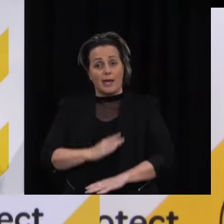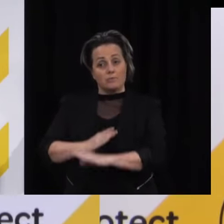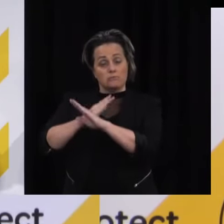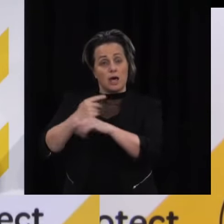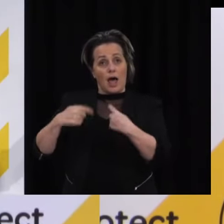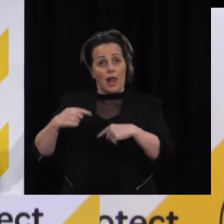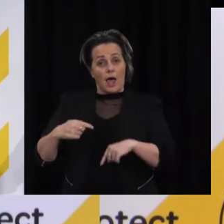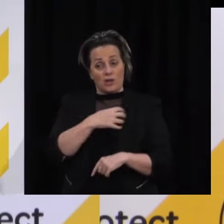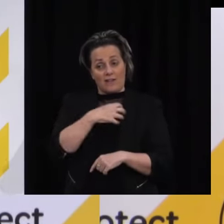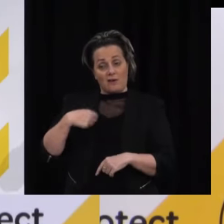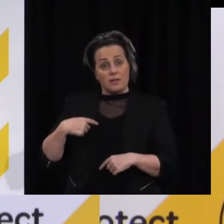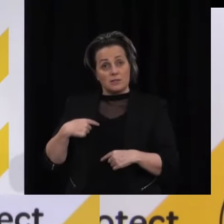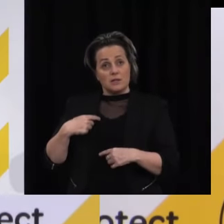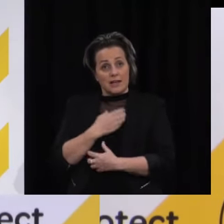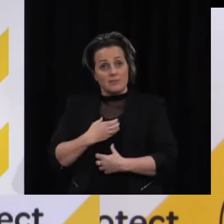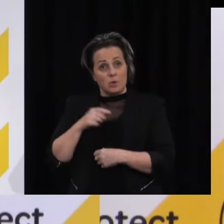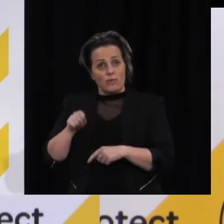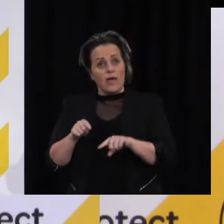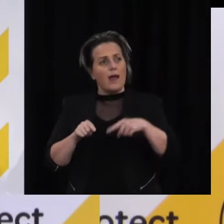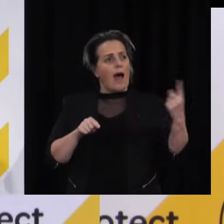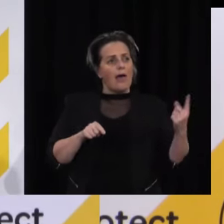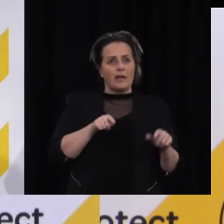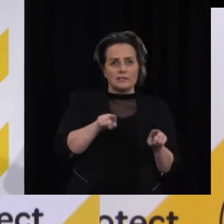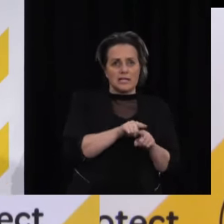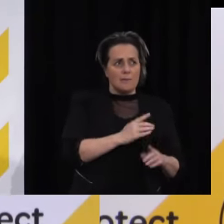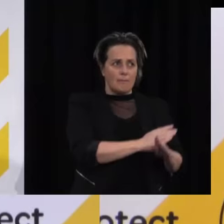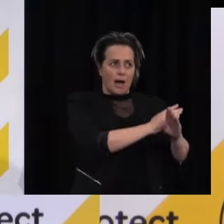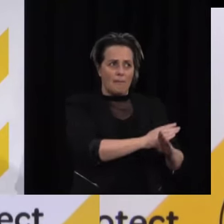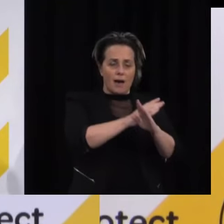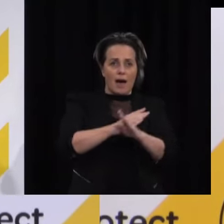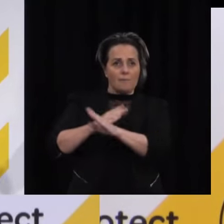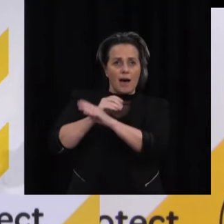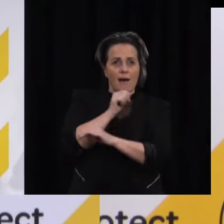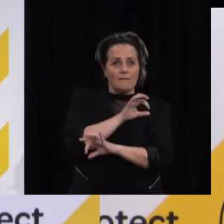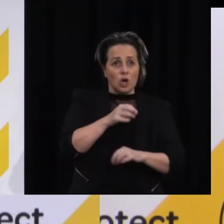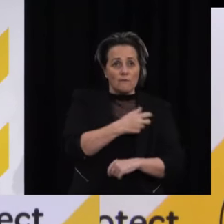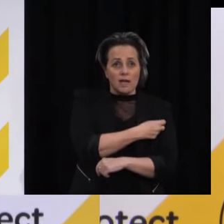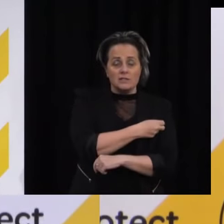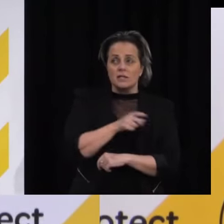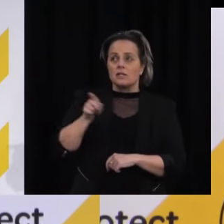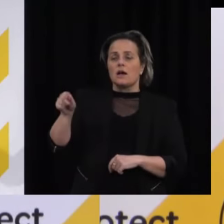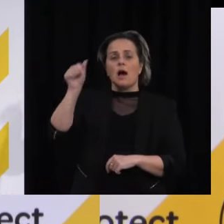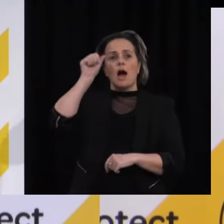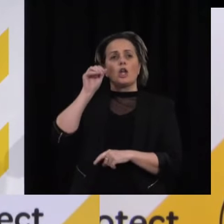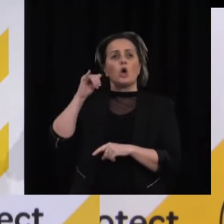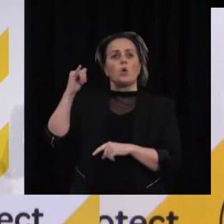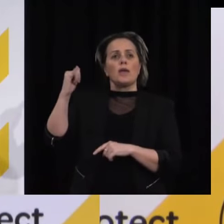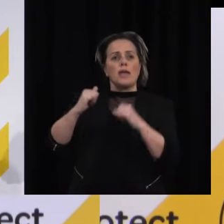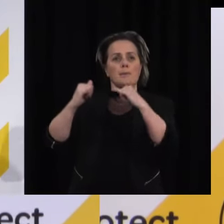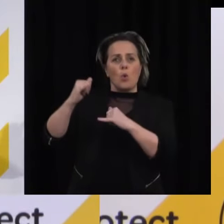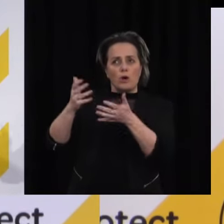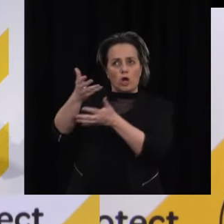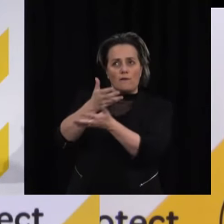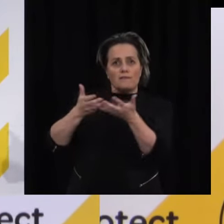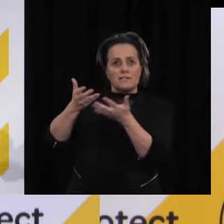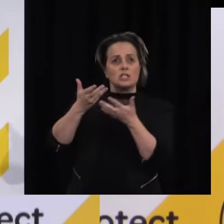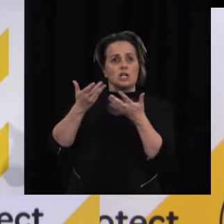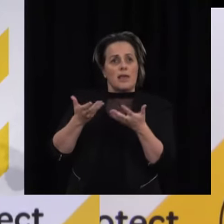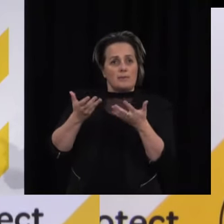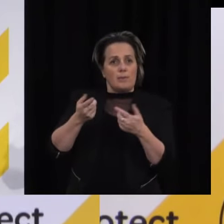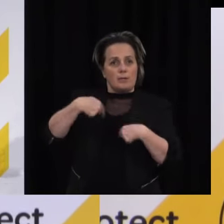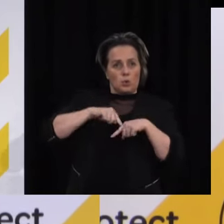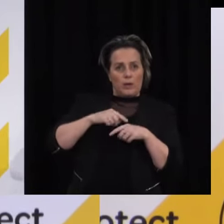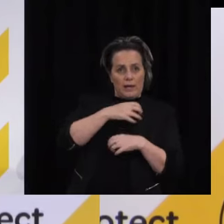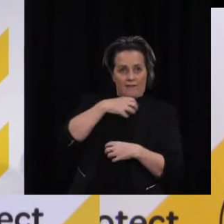government would be comfortable with, or is that a step too far? I think around airlines, I know that airlines are having those conversations and we're talking to the airlines